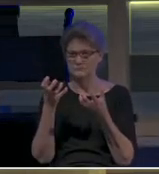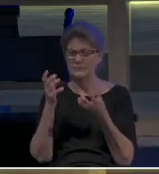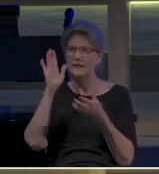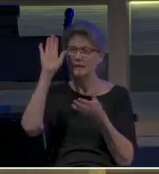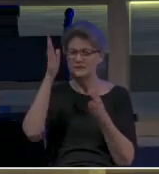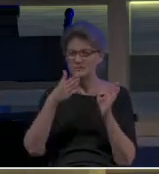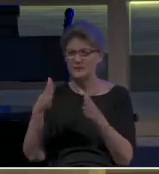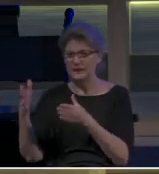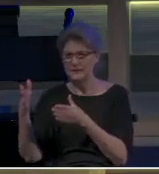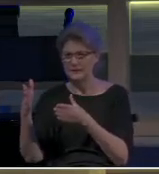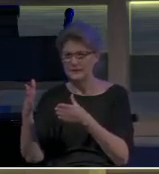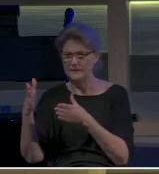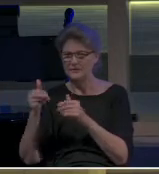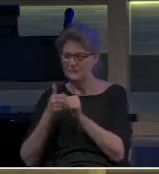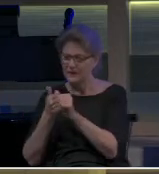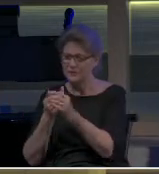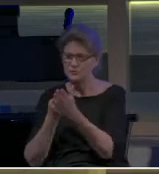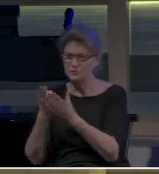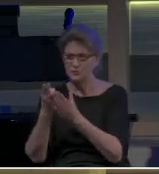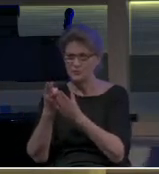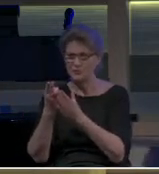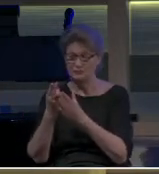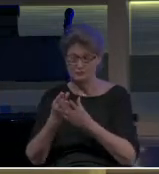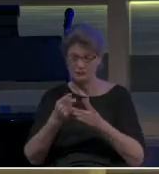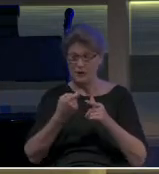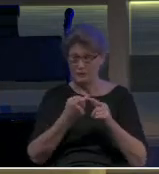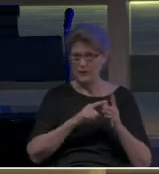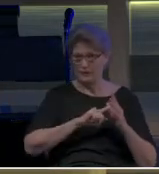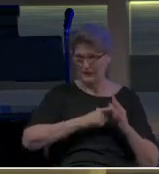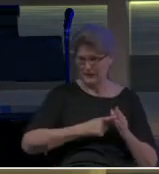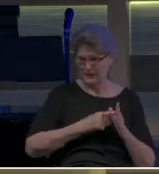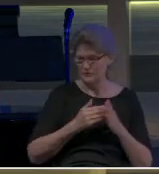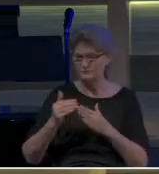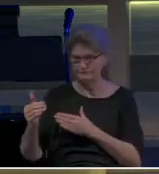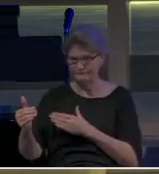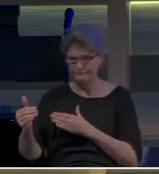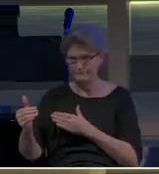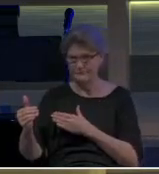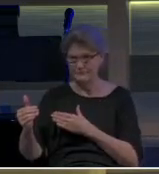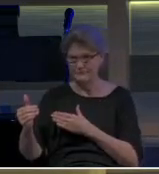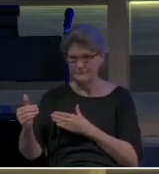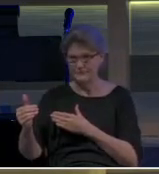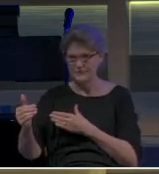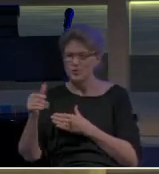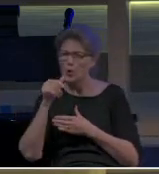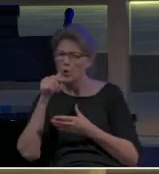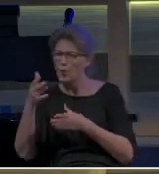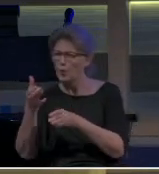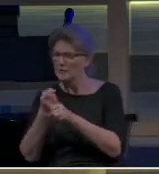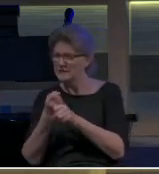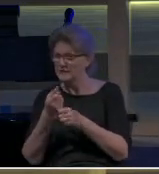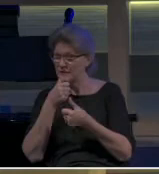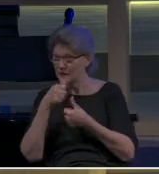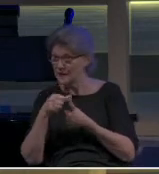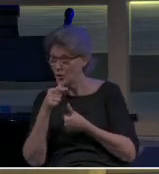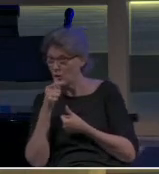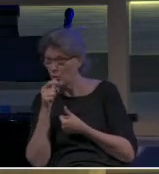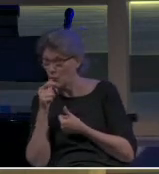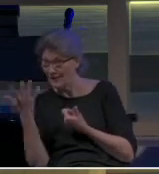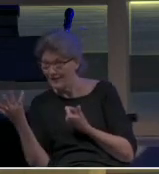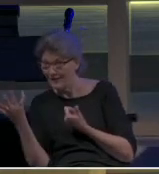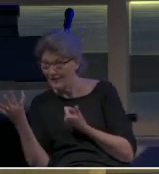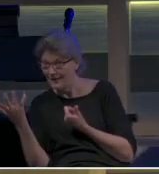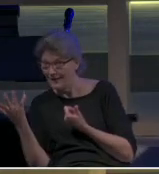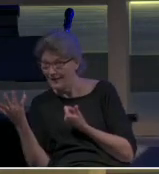that truth from the very get-go. And so the recipient of the letter. So the recipient of the letter is, who do you guess?